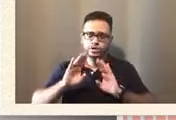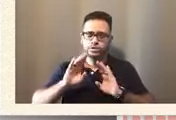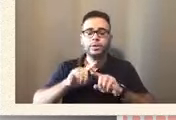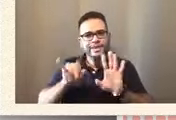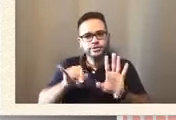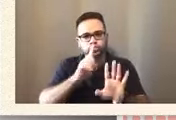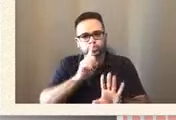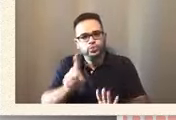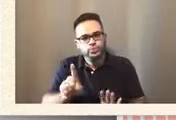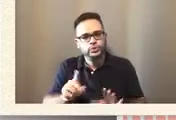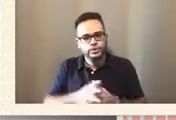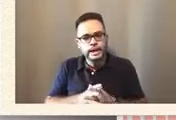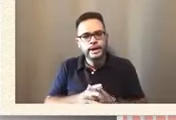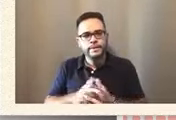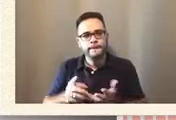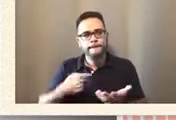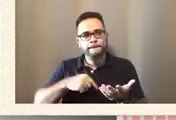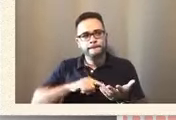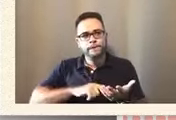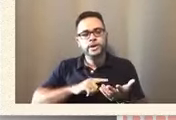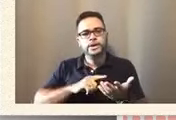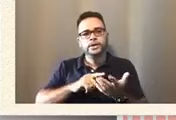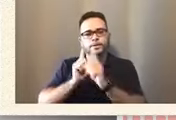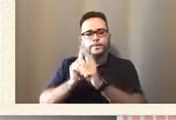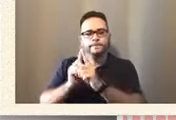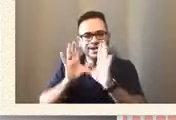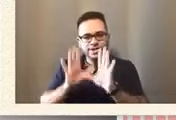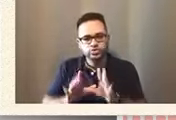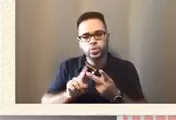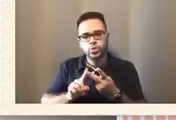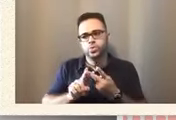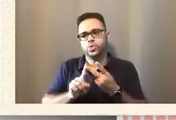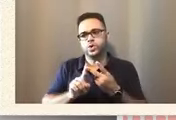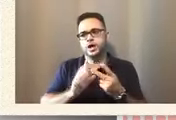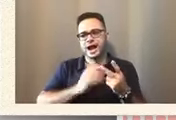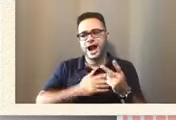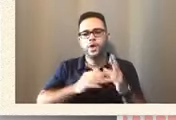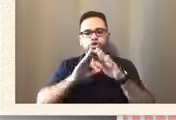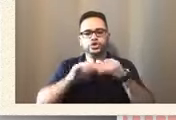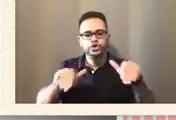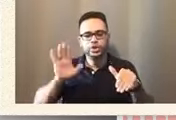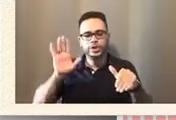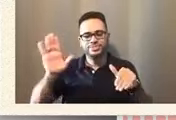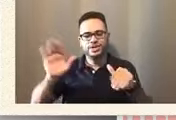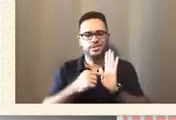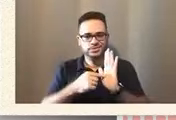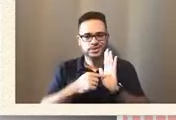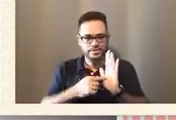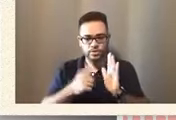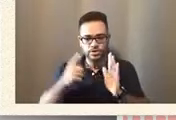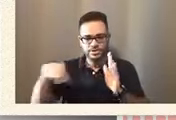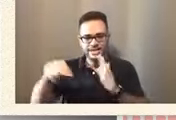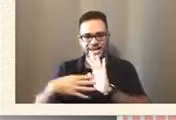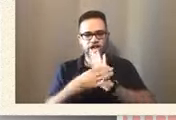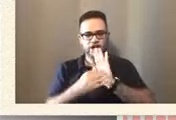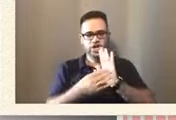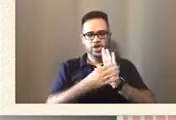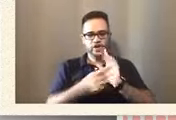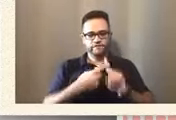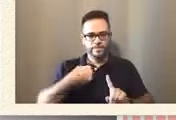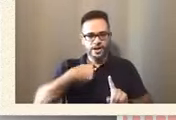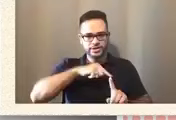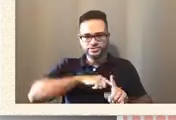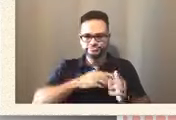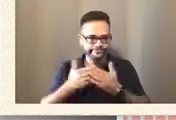We are the mentors and the examples for our kids. And they learn from us, regardless of if they can